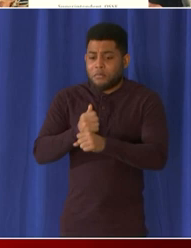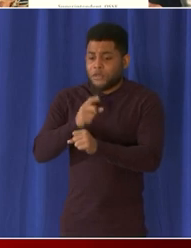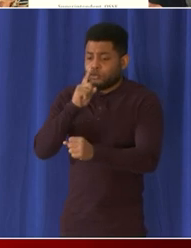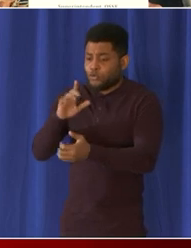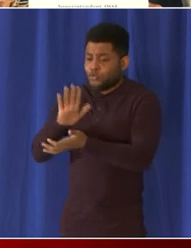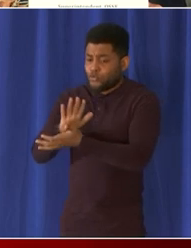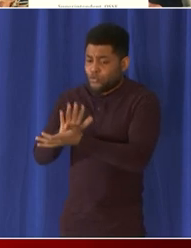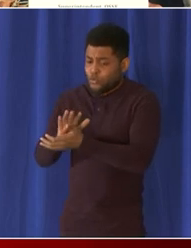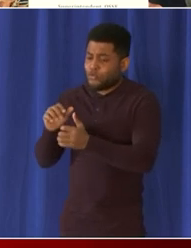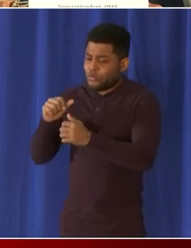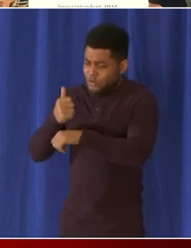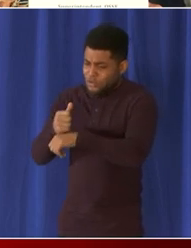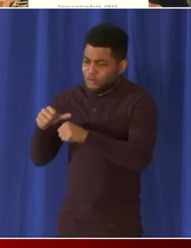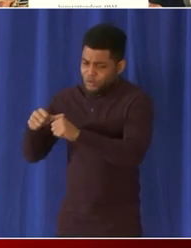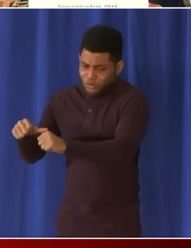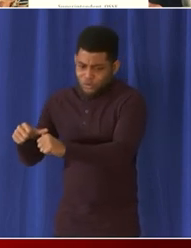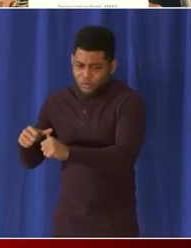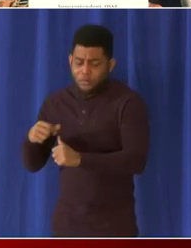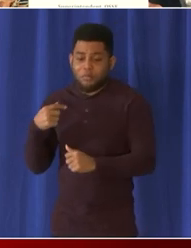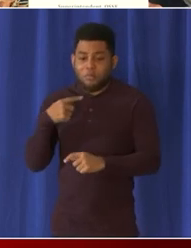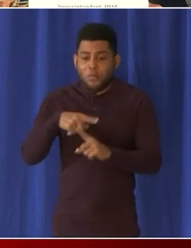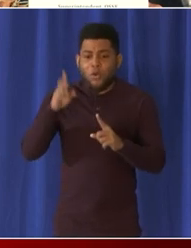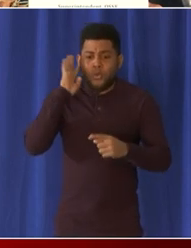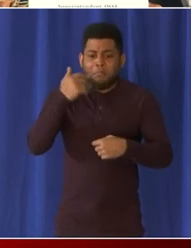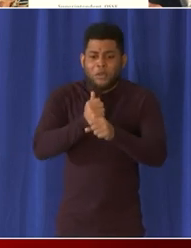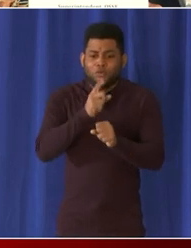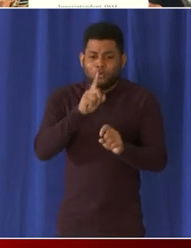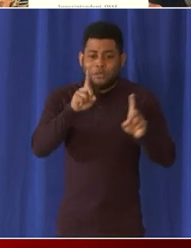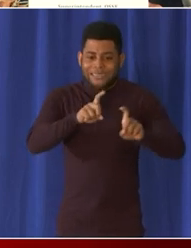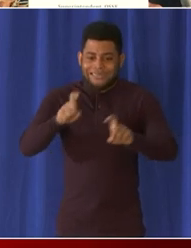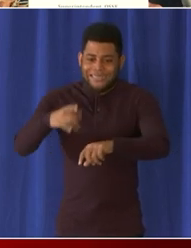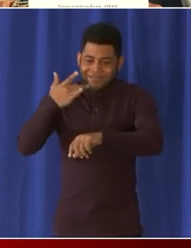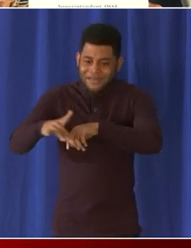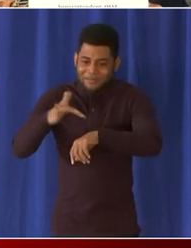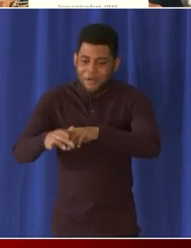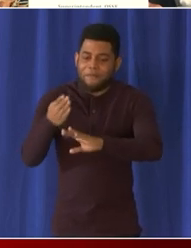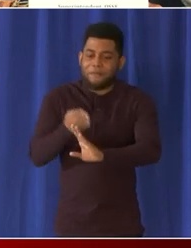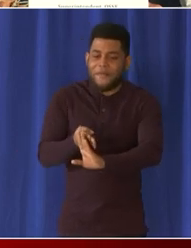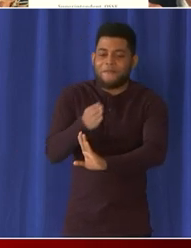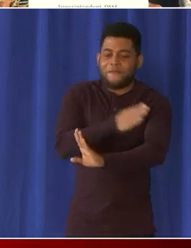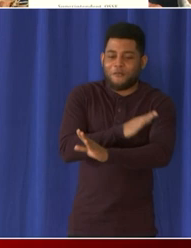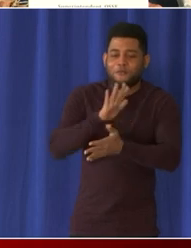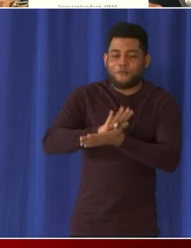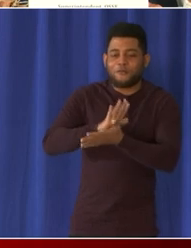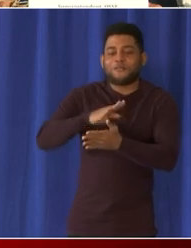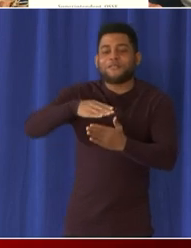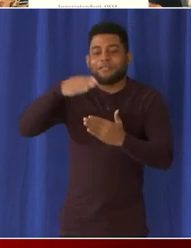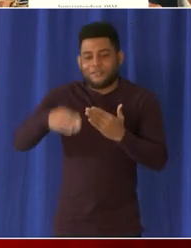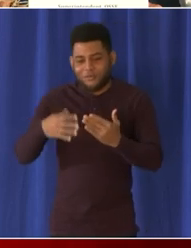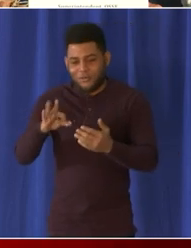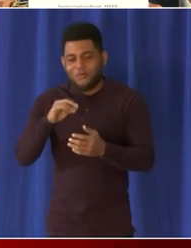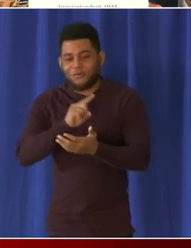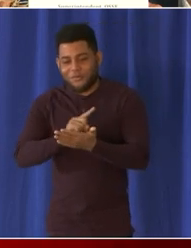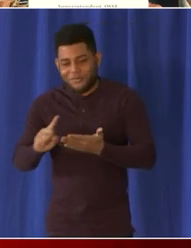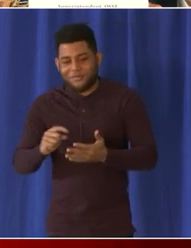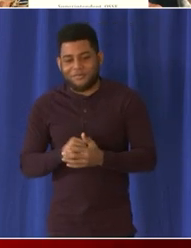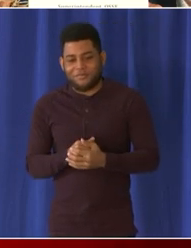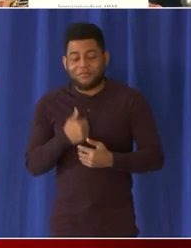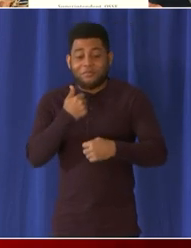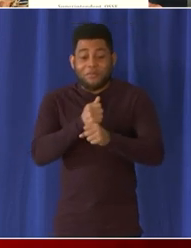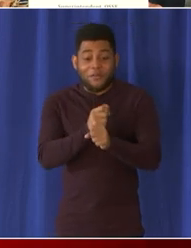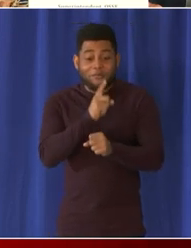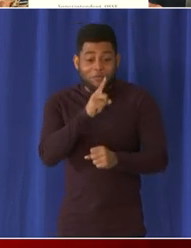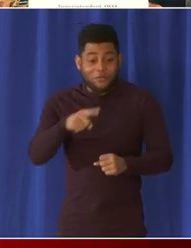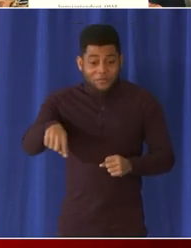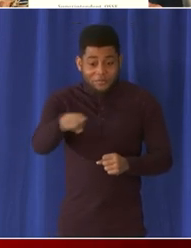before the end of the school week so the friday before the break we will make sure that children have access to kits to